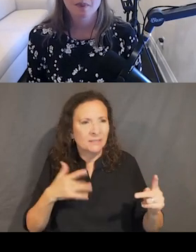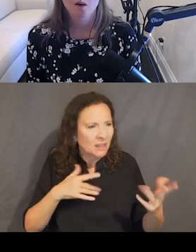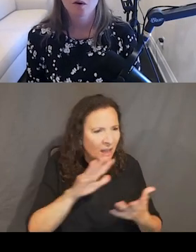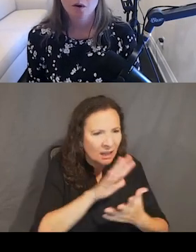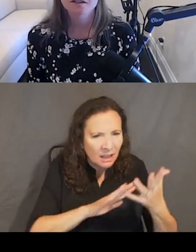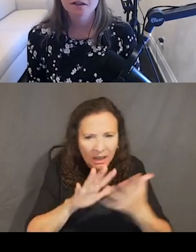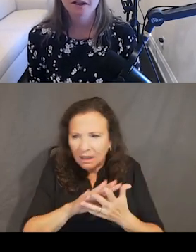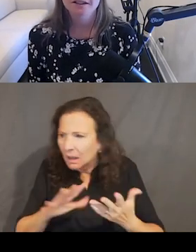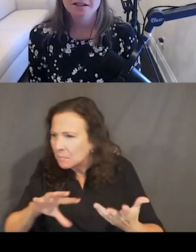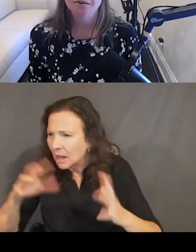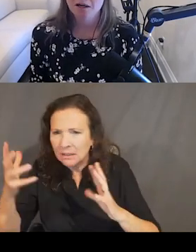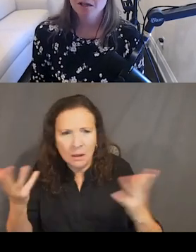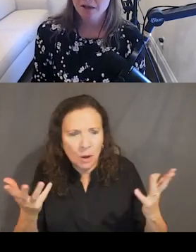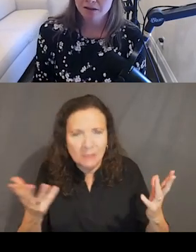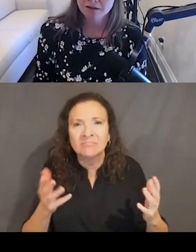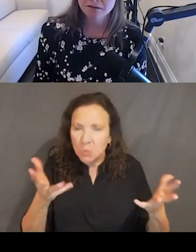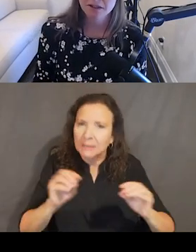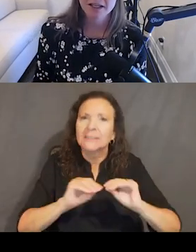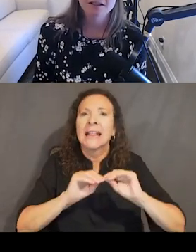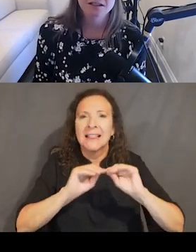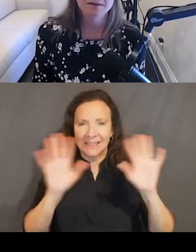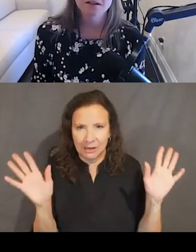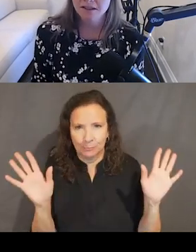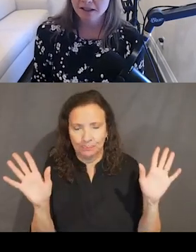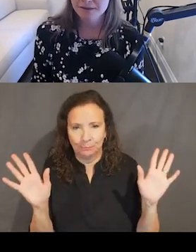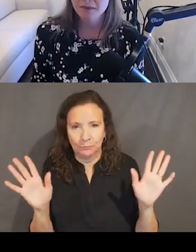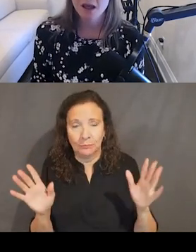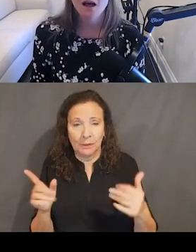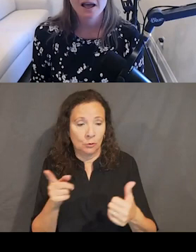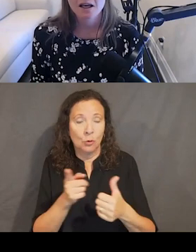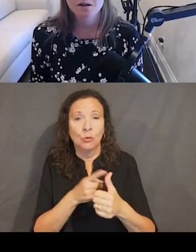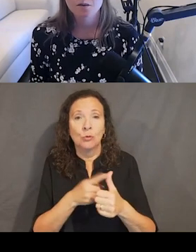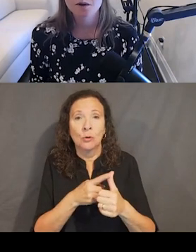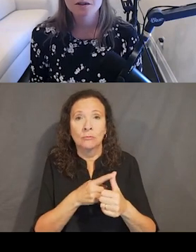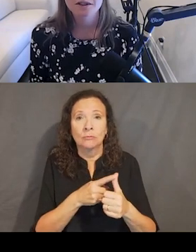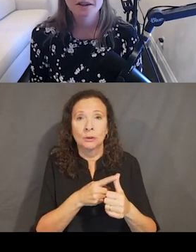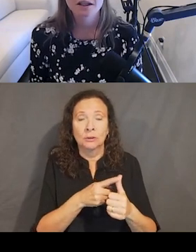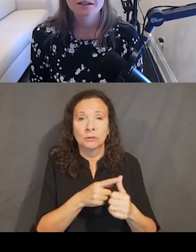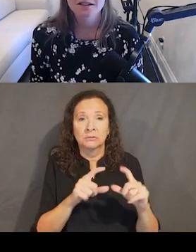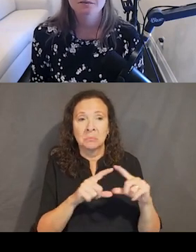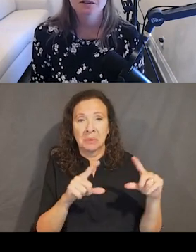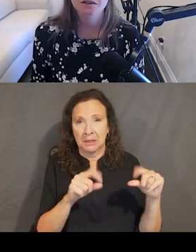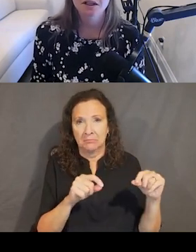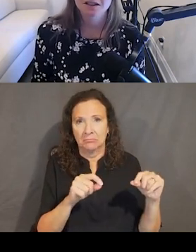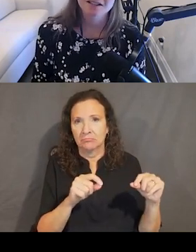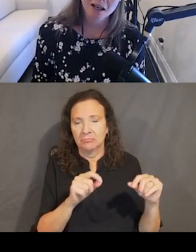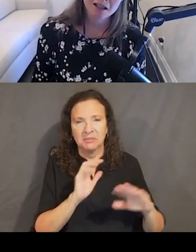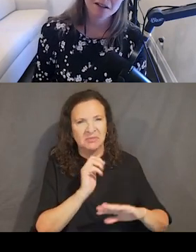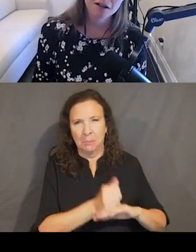So we're going to look at just the primary button in its default state. And we're going to look at the accessible